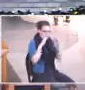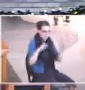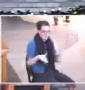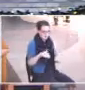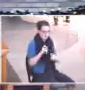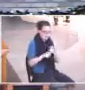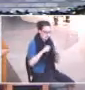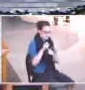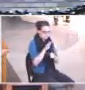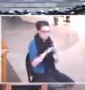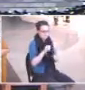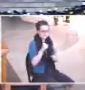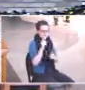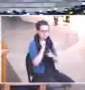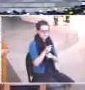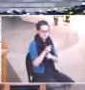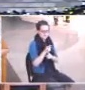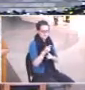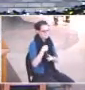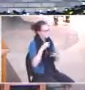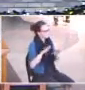ten minutes to adjust to that.